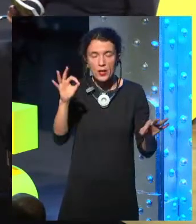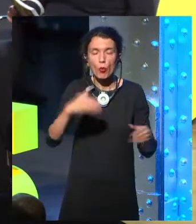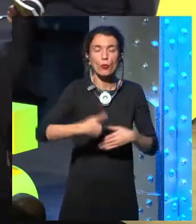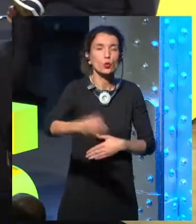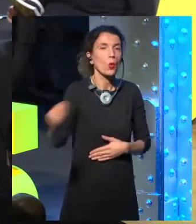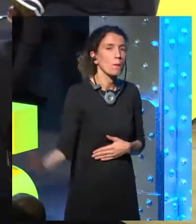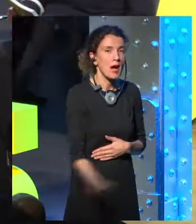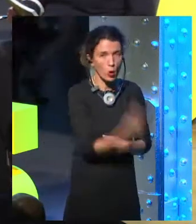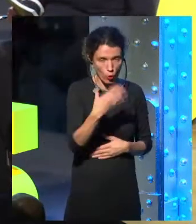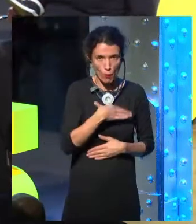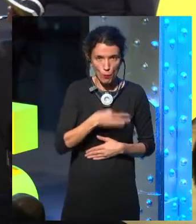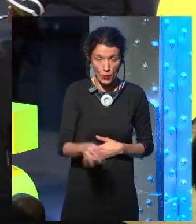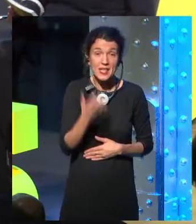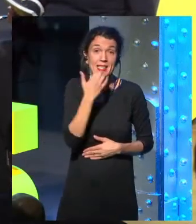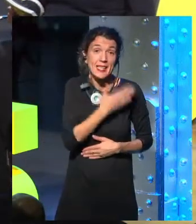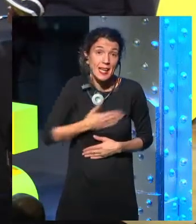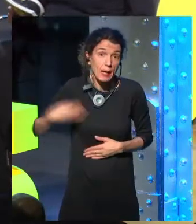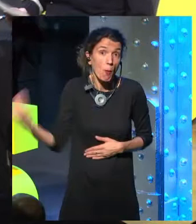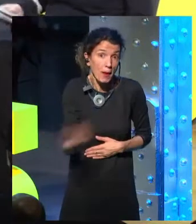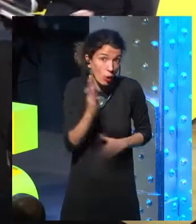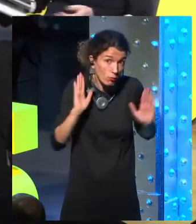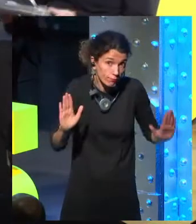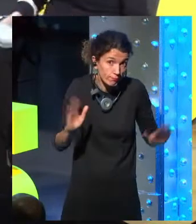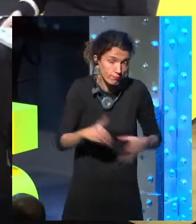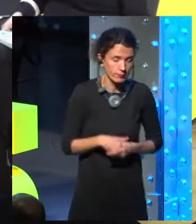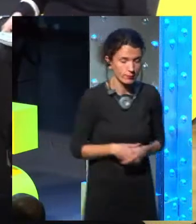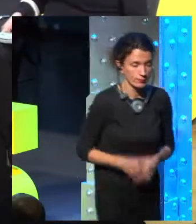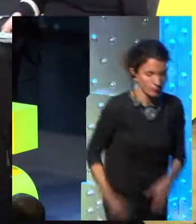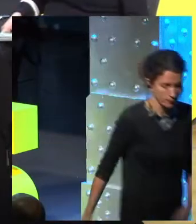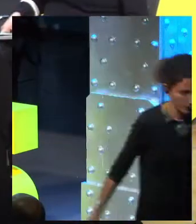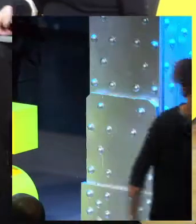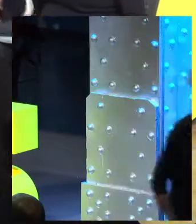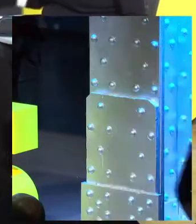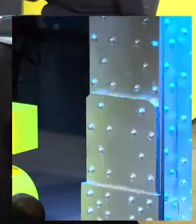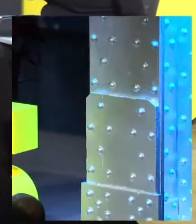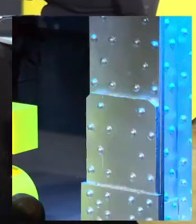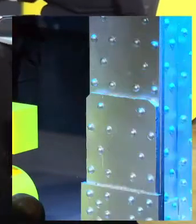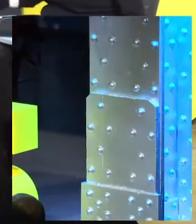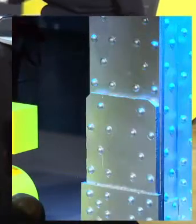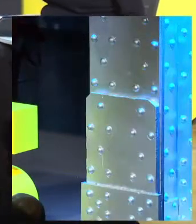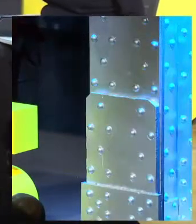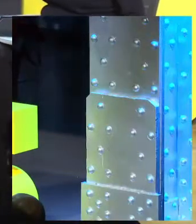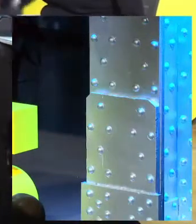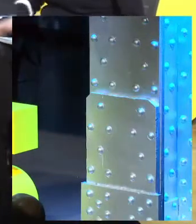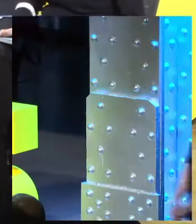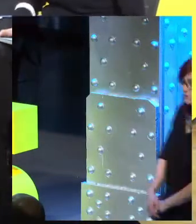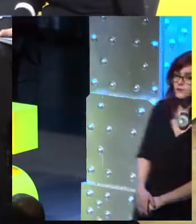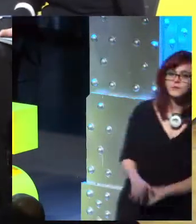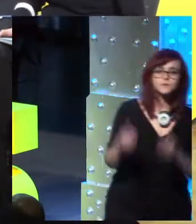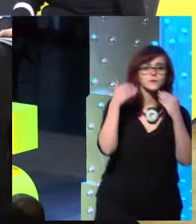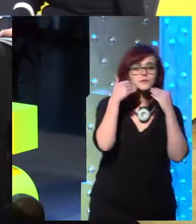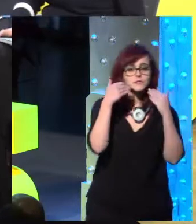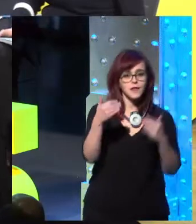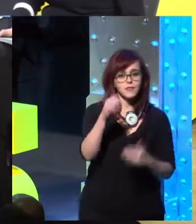is obviously better. If we want it to be better, of course. Okay, then. So thank you very much, Amber Case.